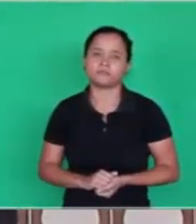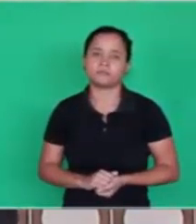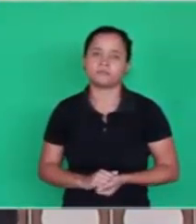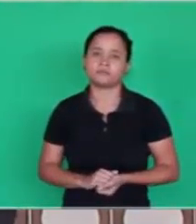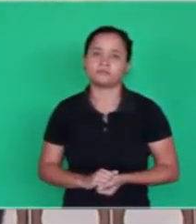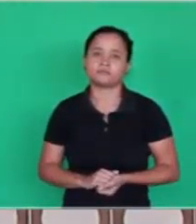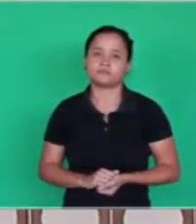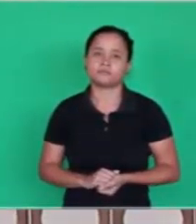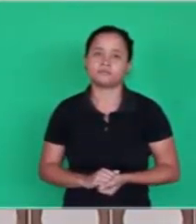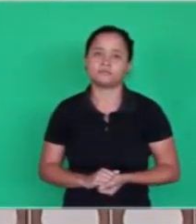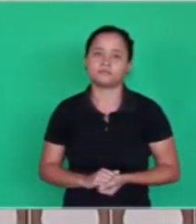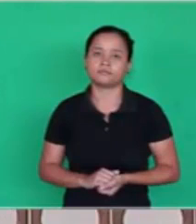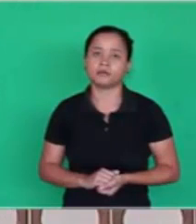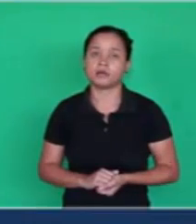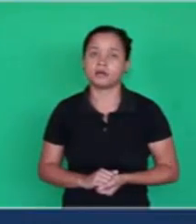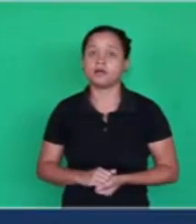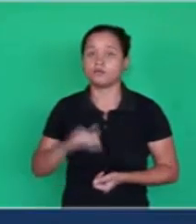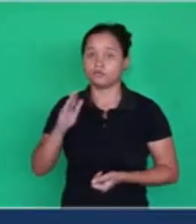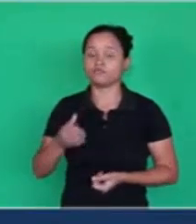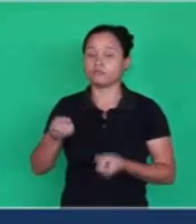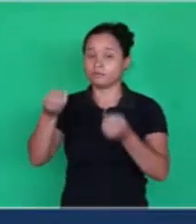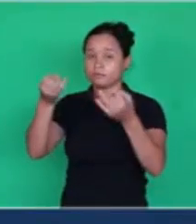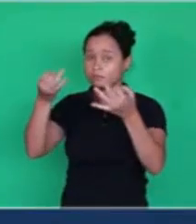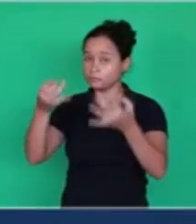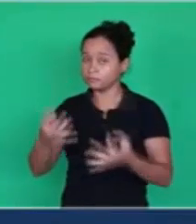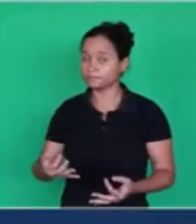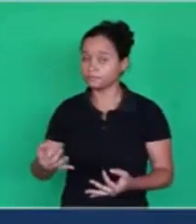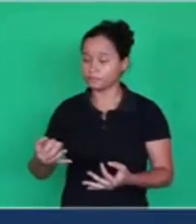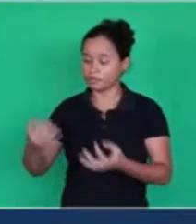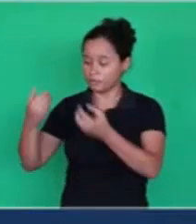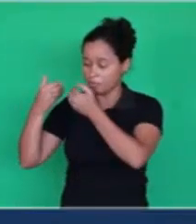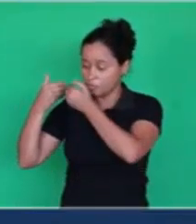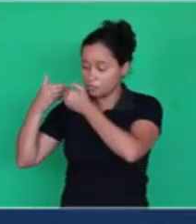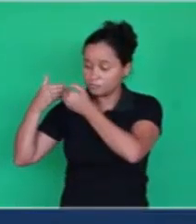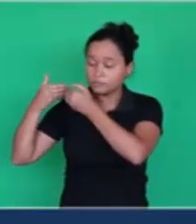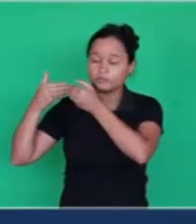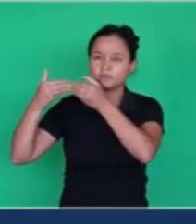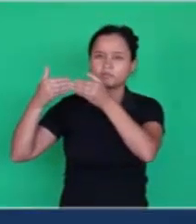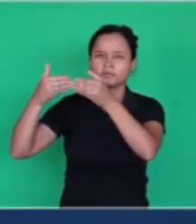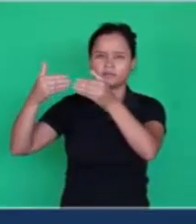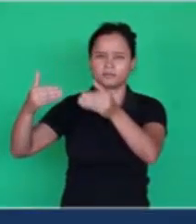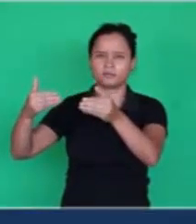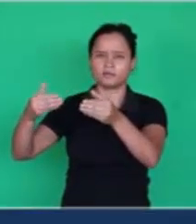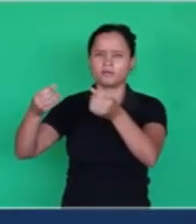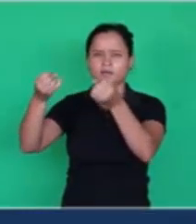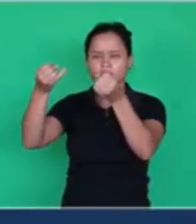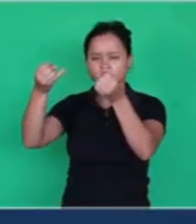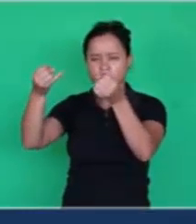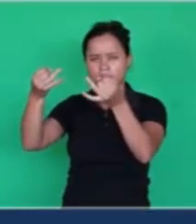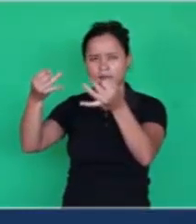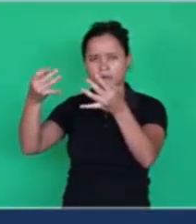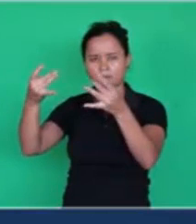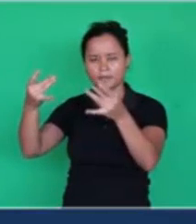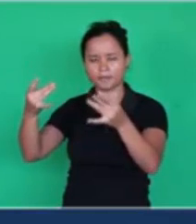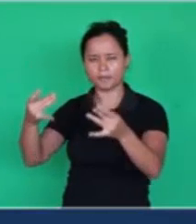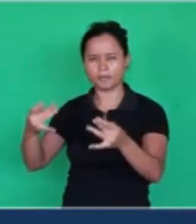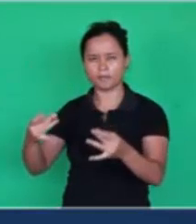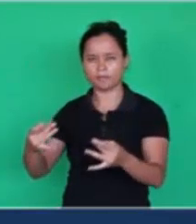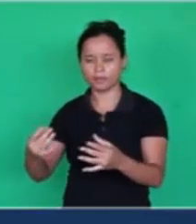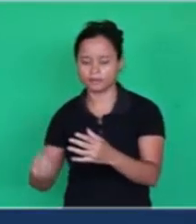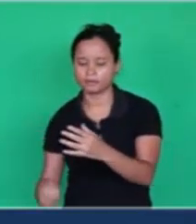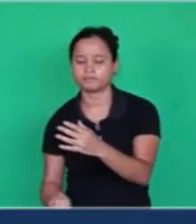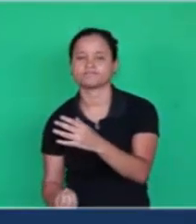The Word is what we talked about. The beginning, it narrates the story of creation. That's what we said.